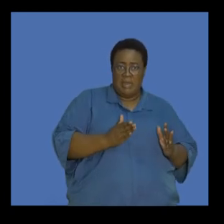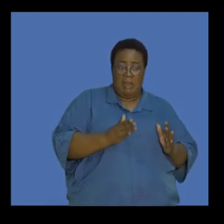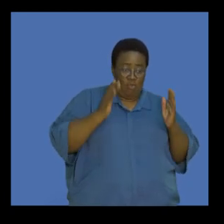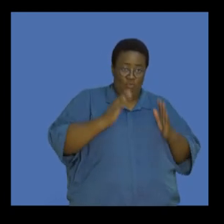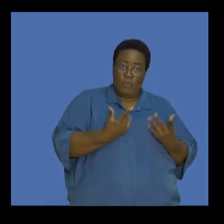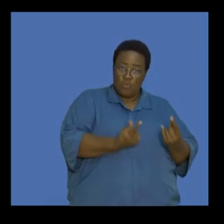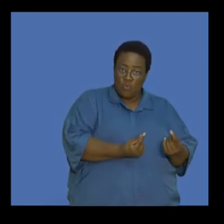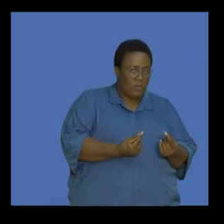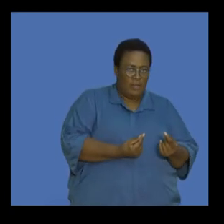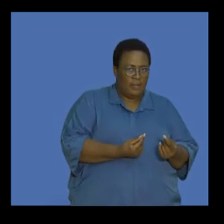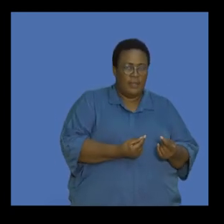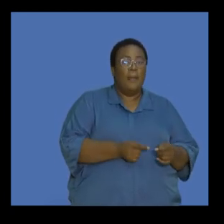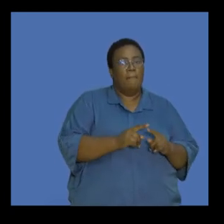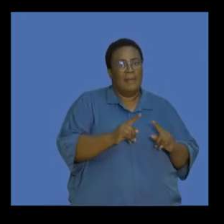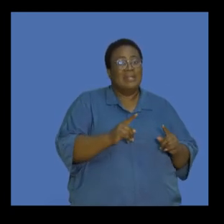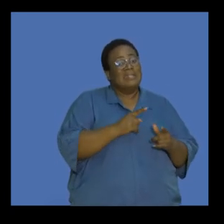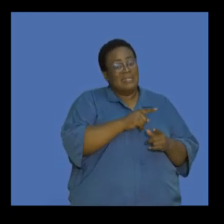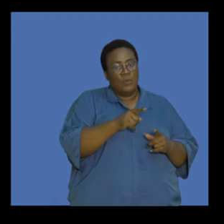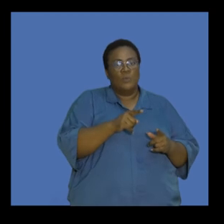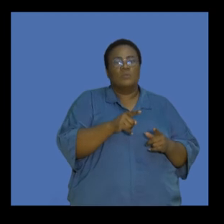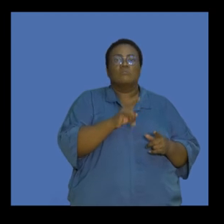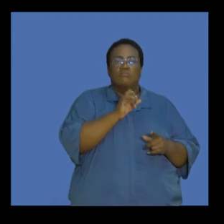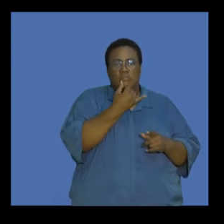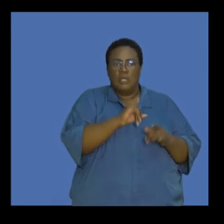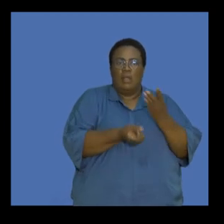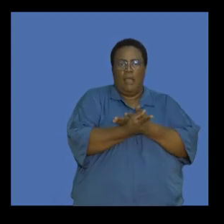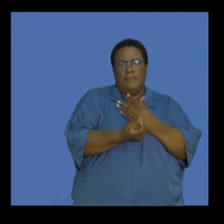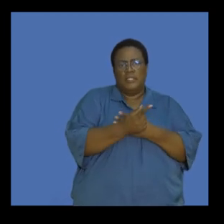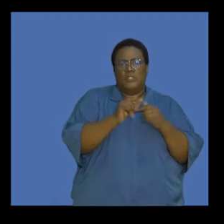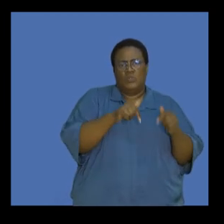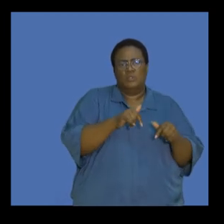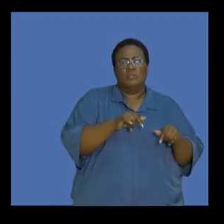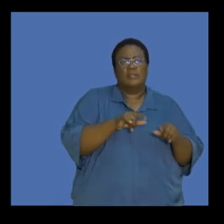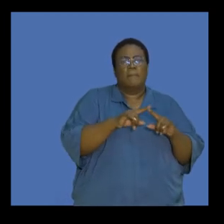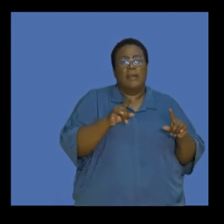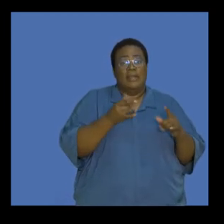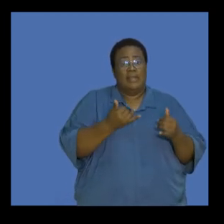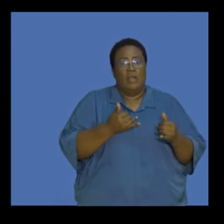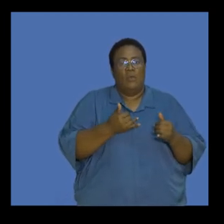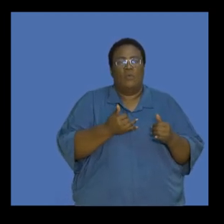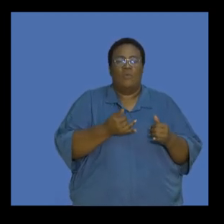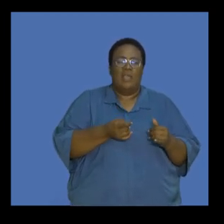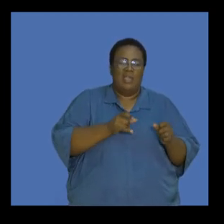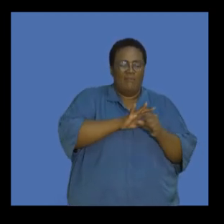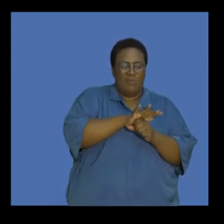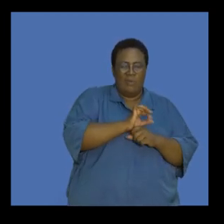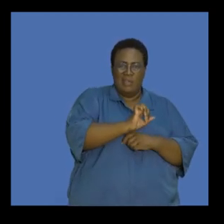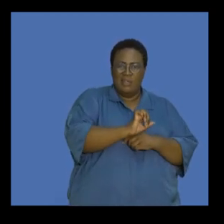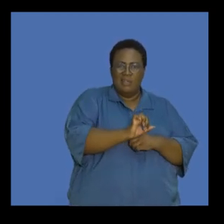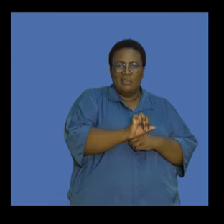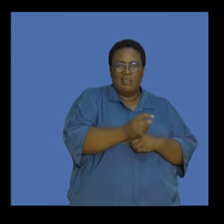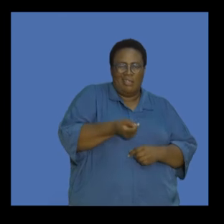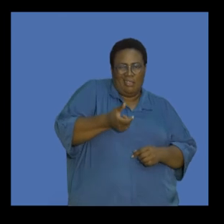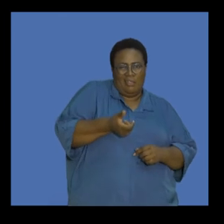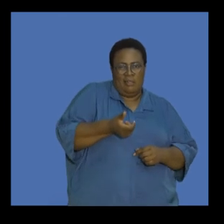causes are still in play today. But the influence is too small or they occur